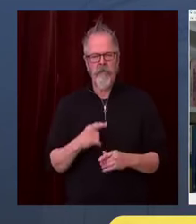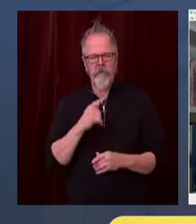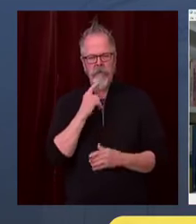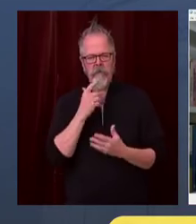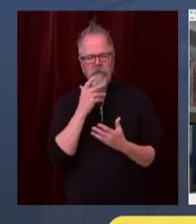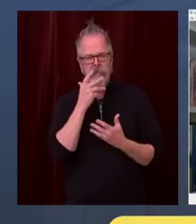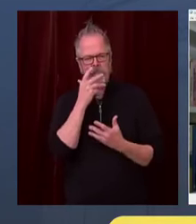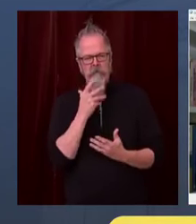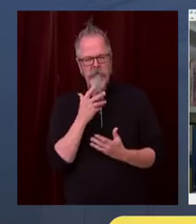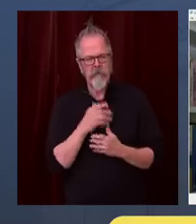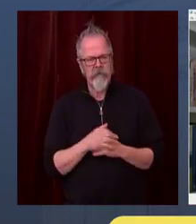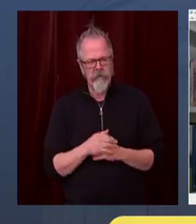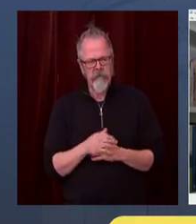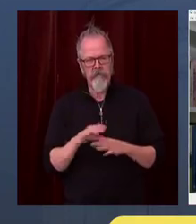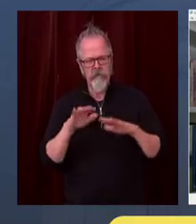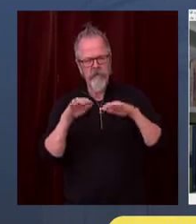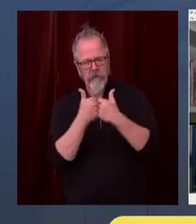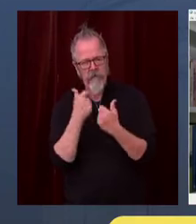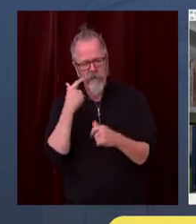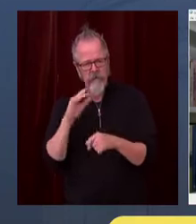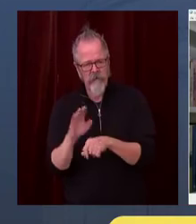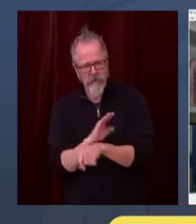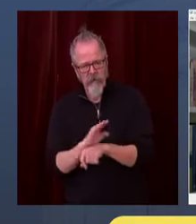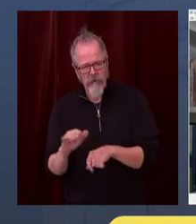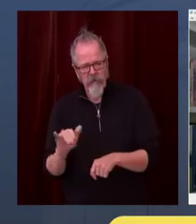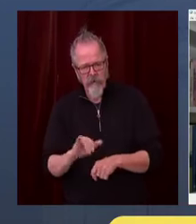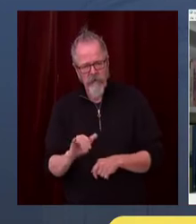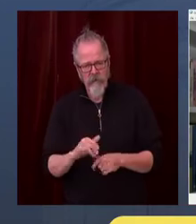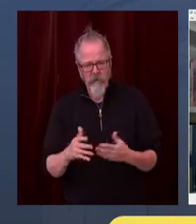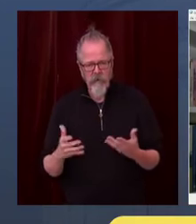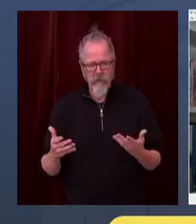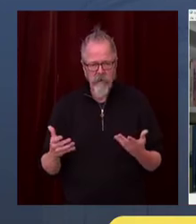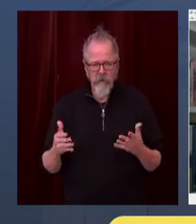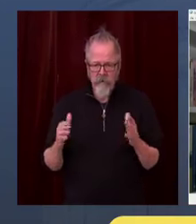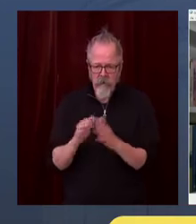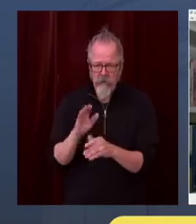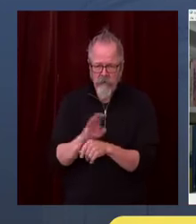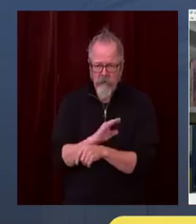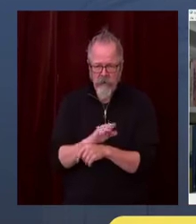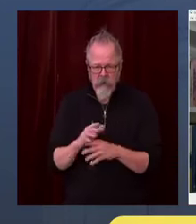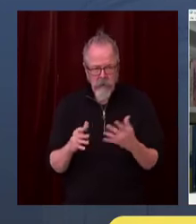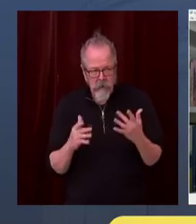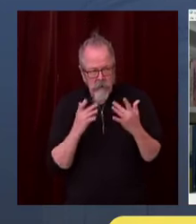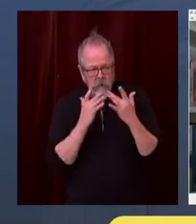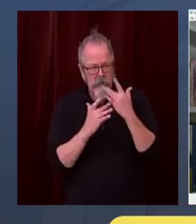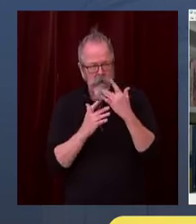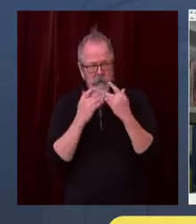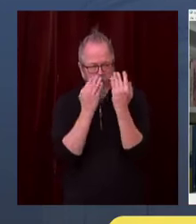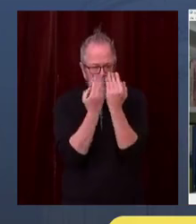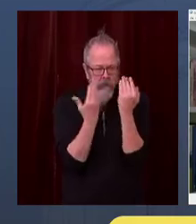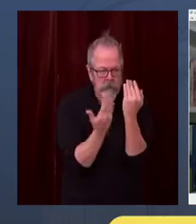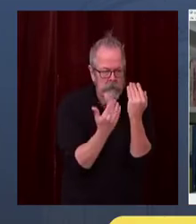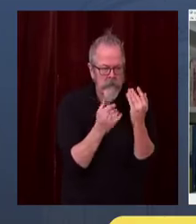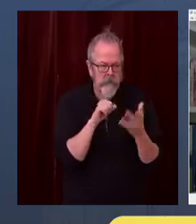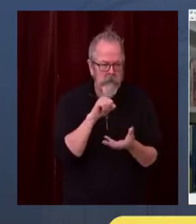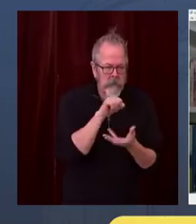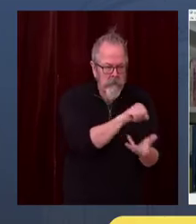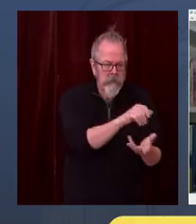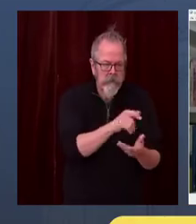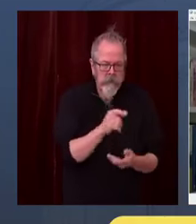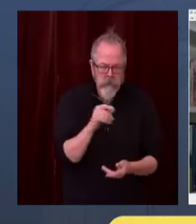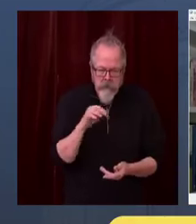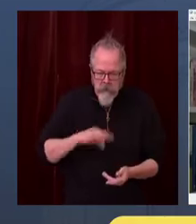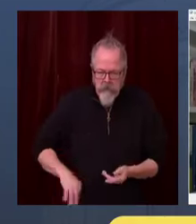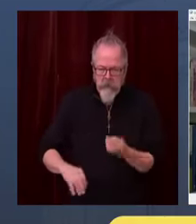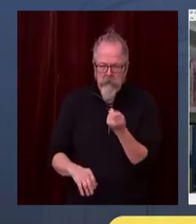assistance. We owe it to ourselves to preserve the jobs and the businesses that make our communities what they are. And I'm glad